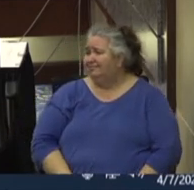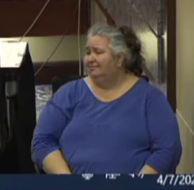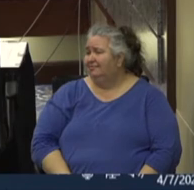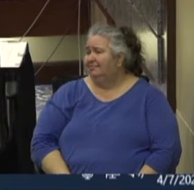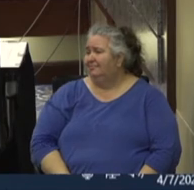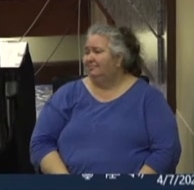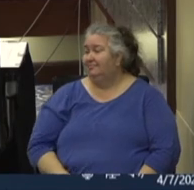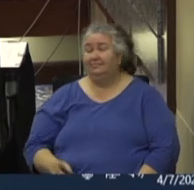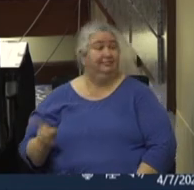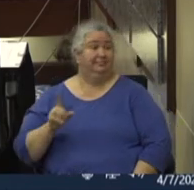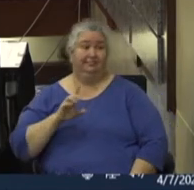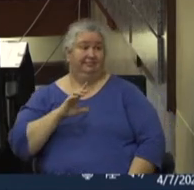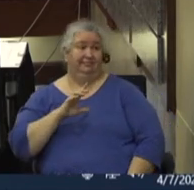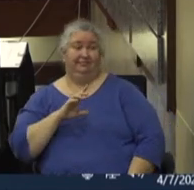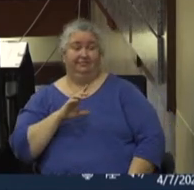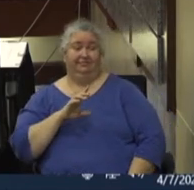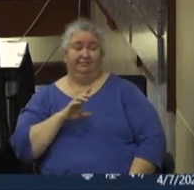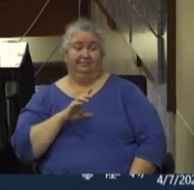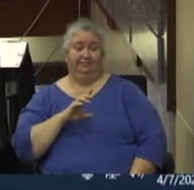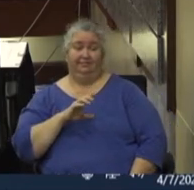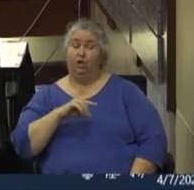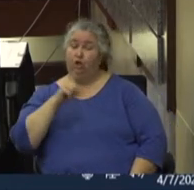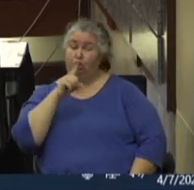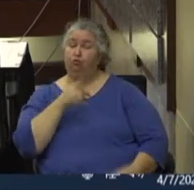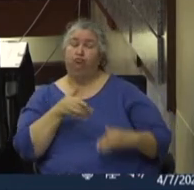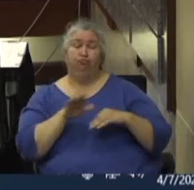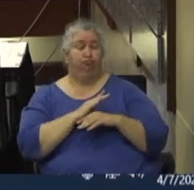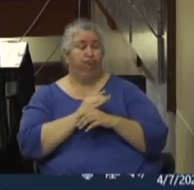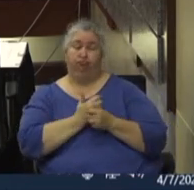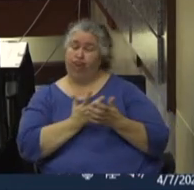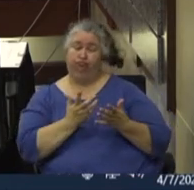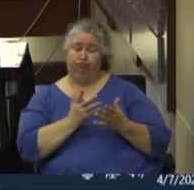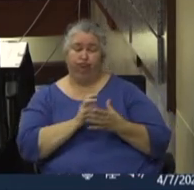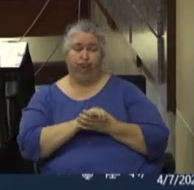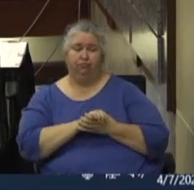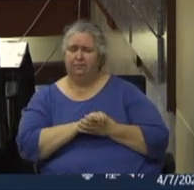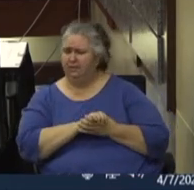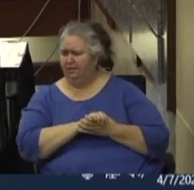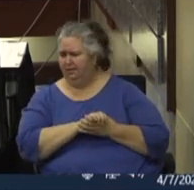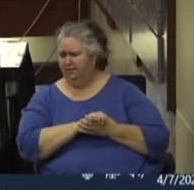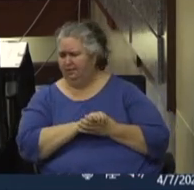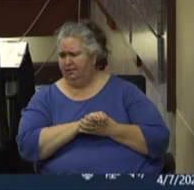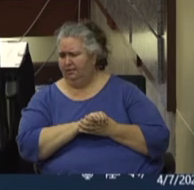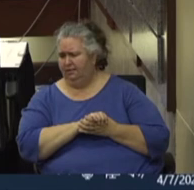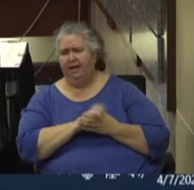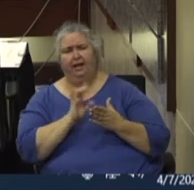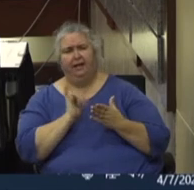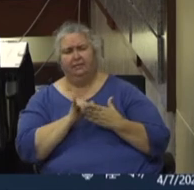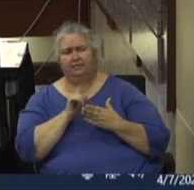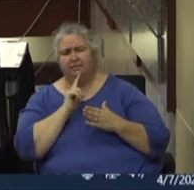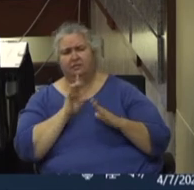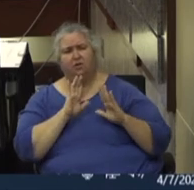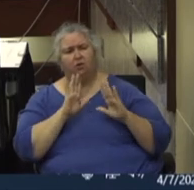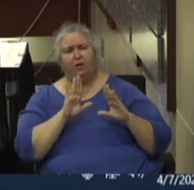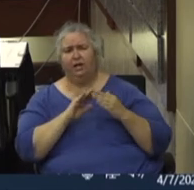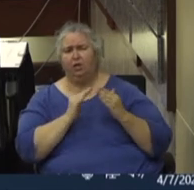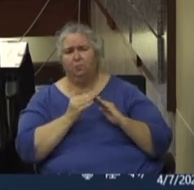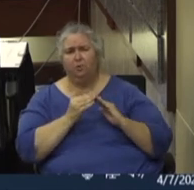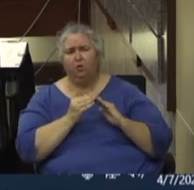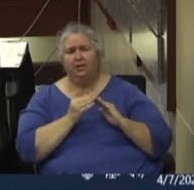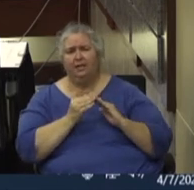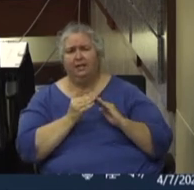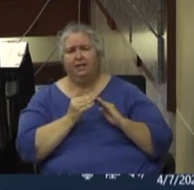No, think, I think you've, you've pretty much covered it. This is, um, it's a great, um, community of